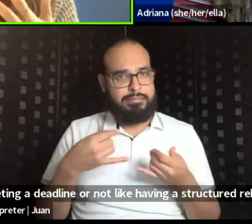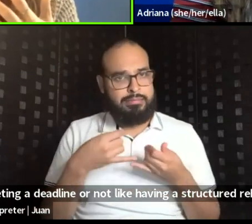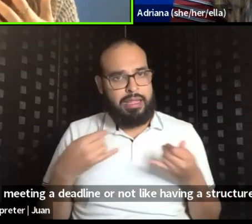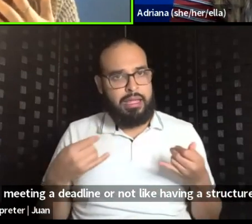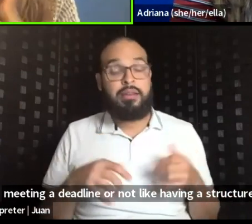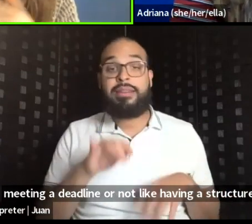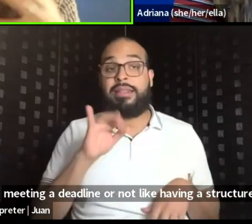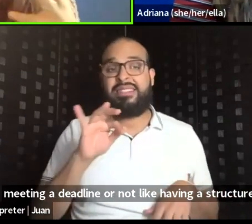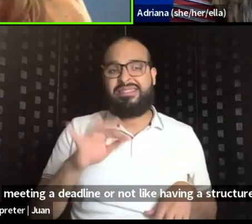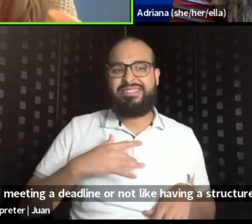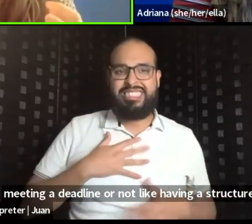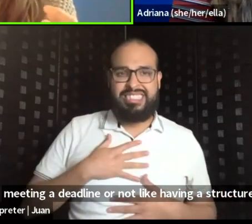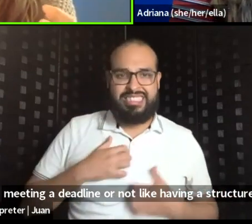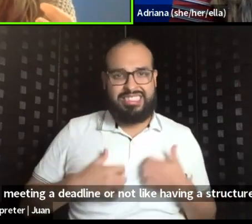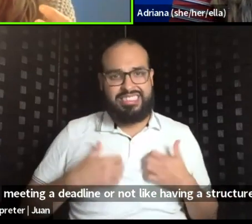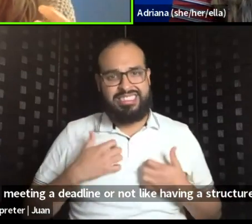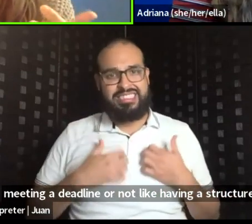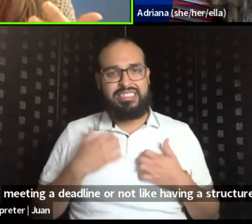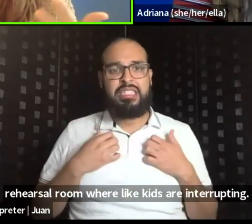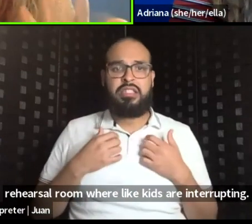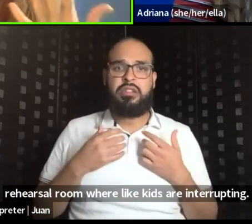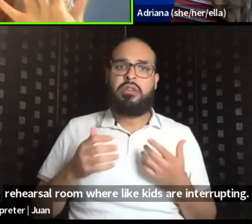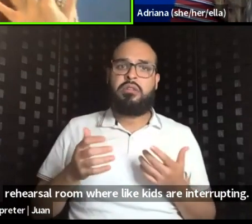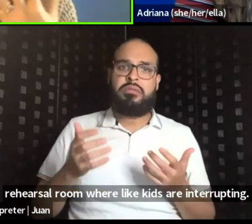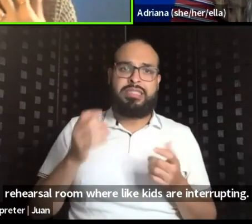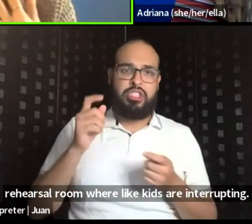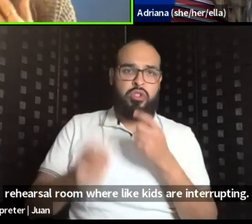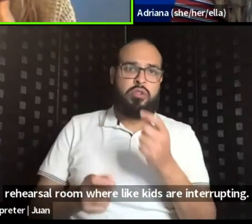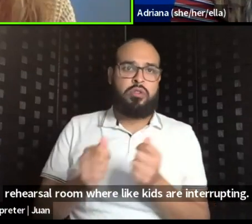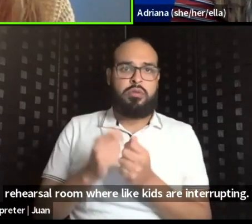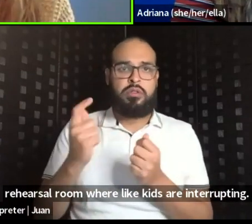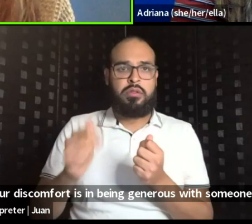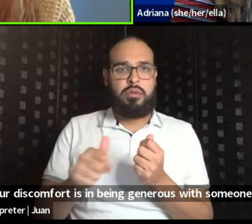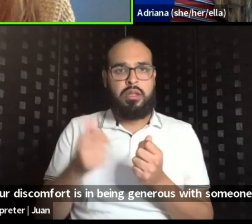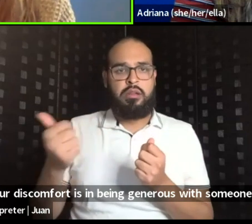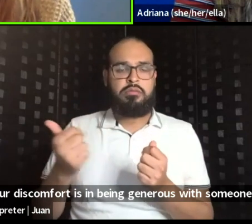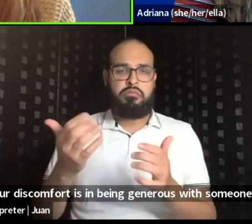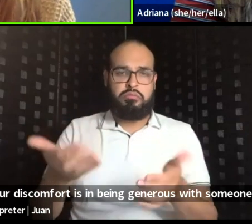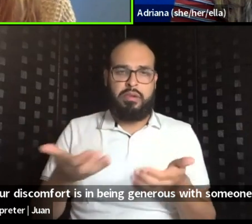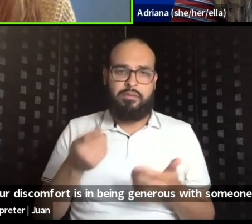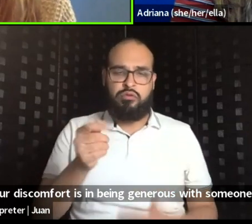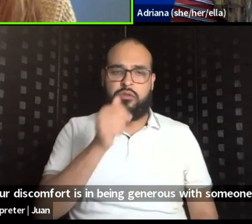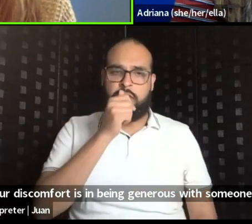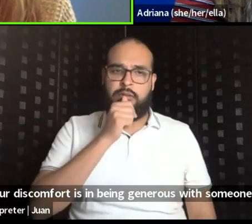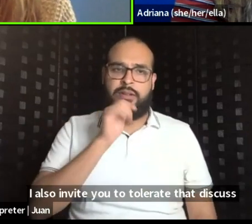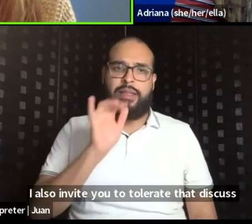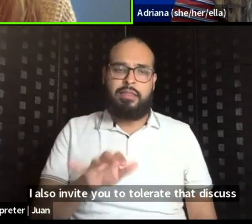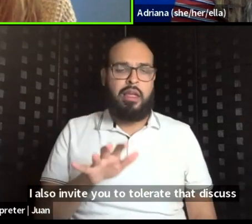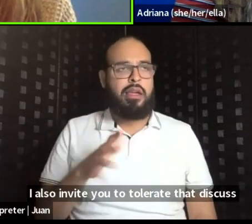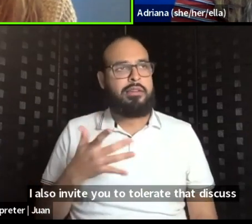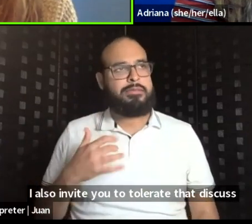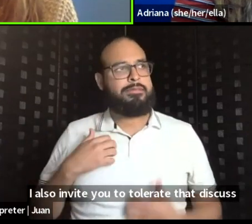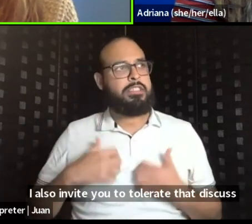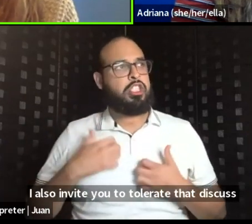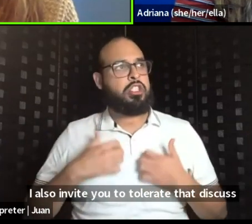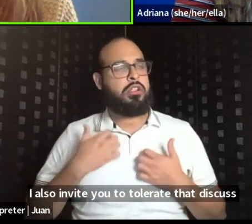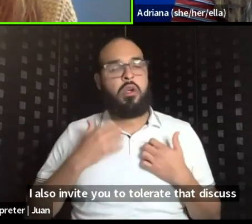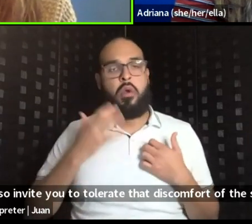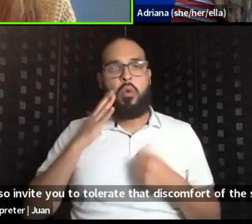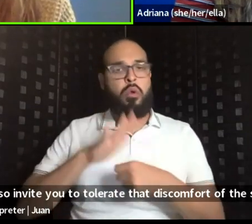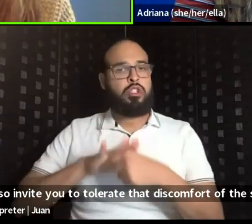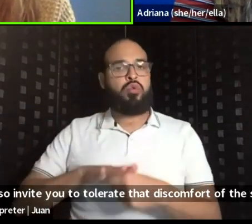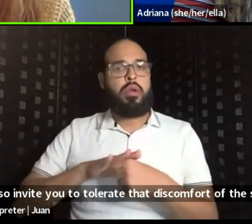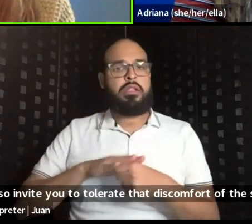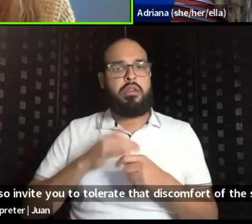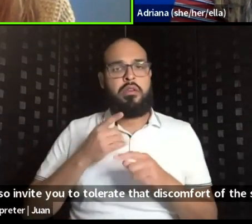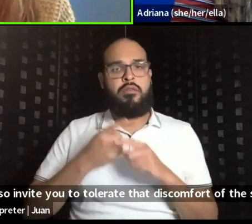is in being generous with someone else, I also invite you to tolerate that discomfort of the stress that may come